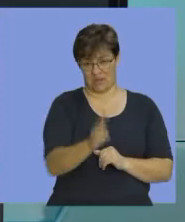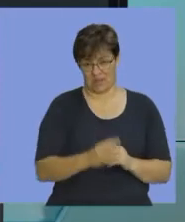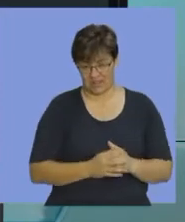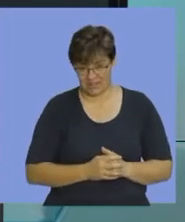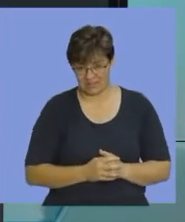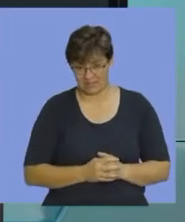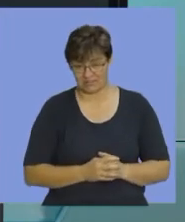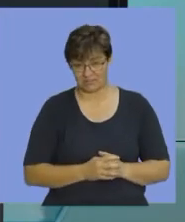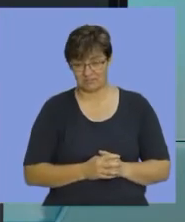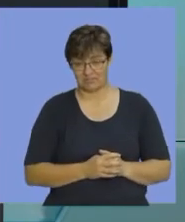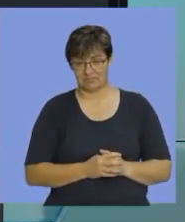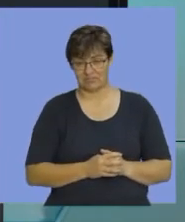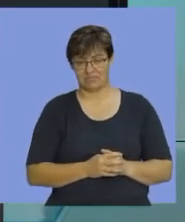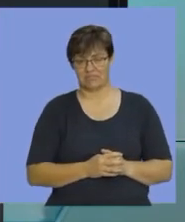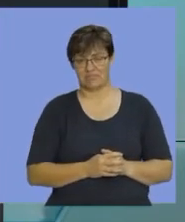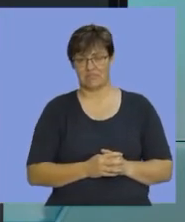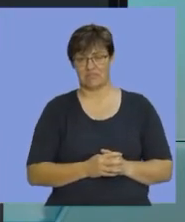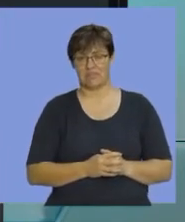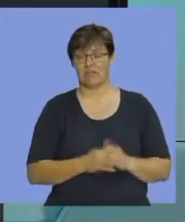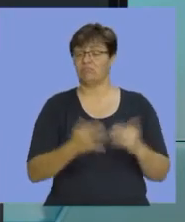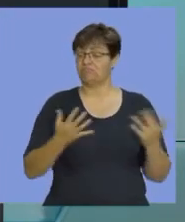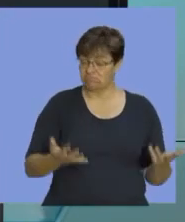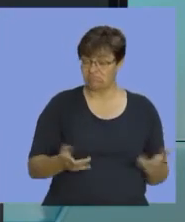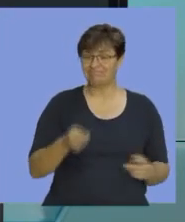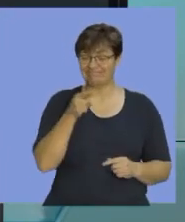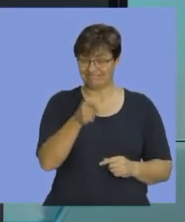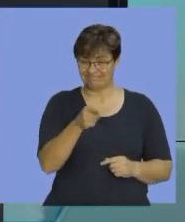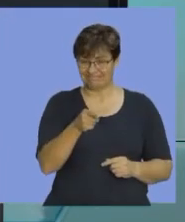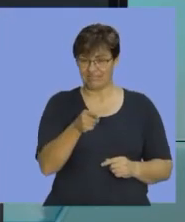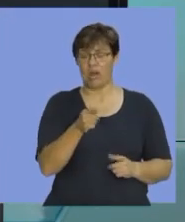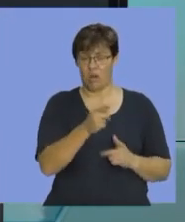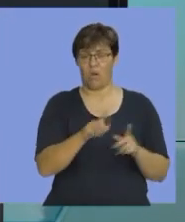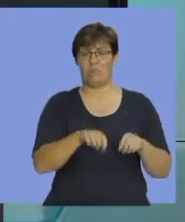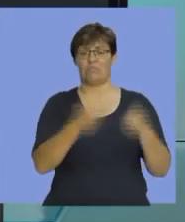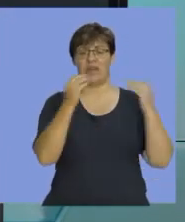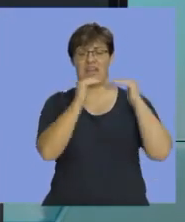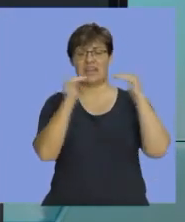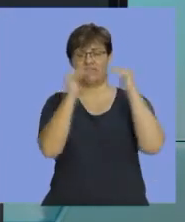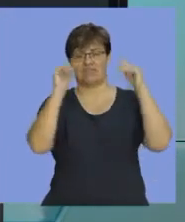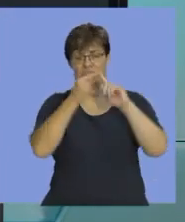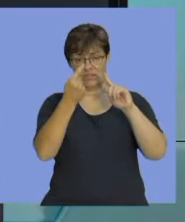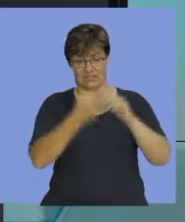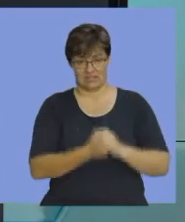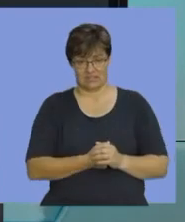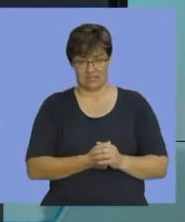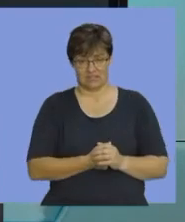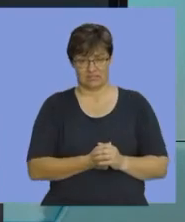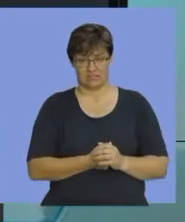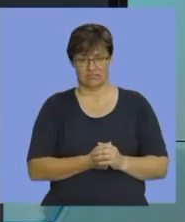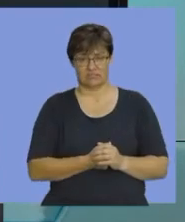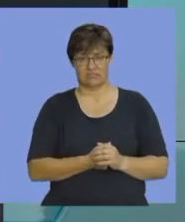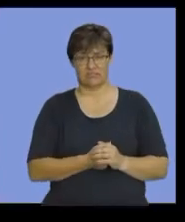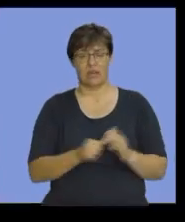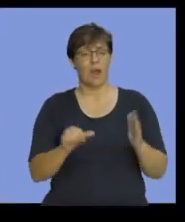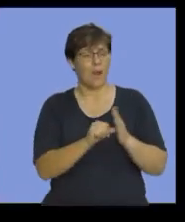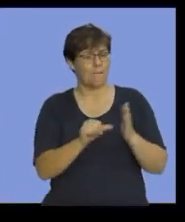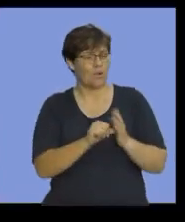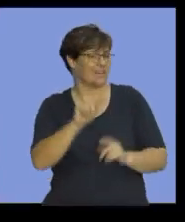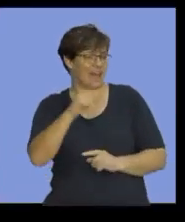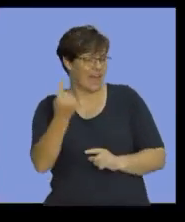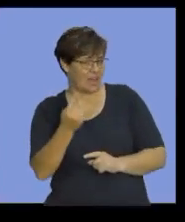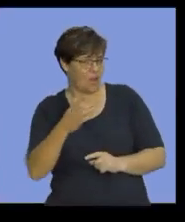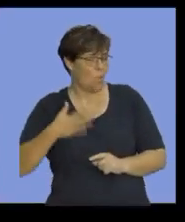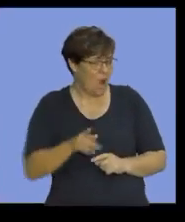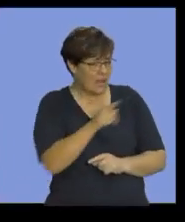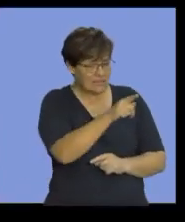on 2,000 units. So, that, guys, is your break even point. Okay. Another important consideration that I